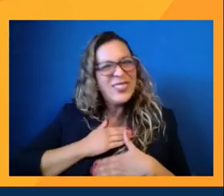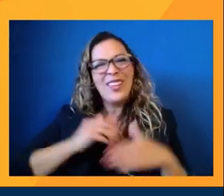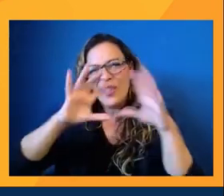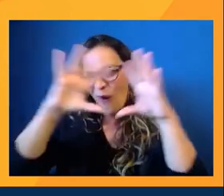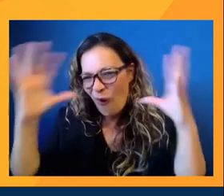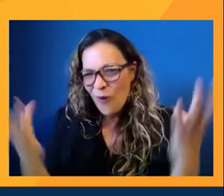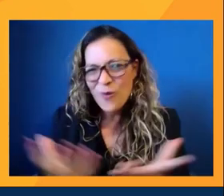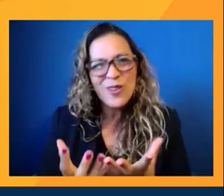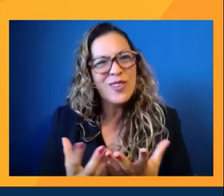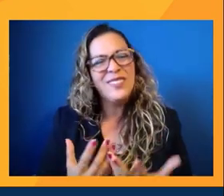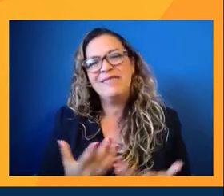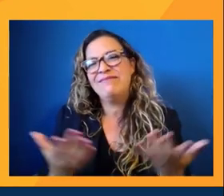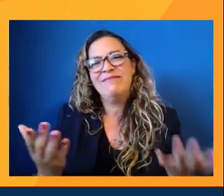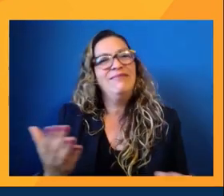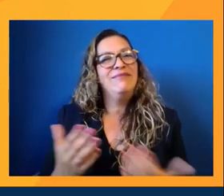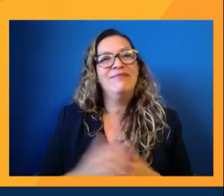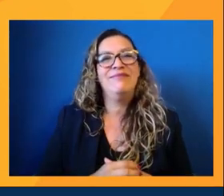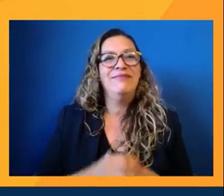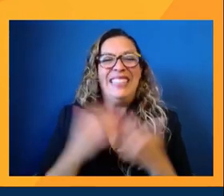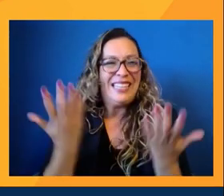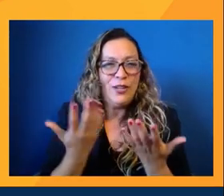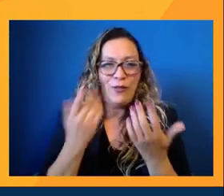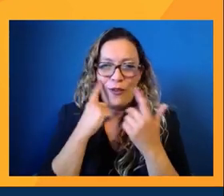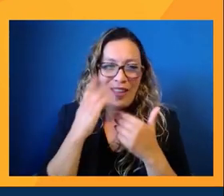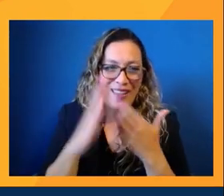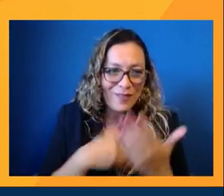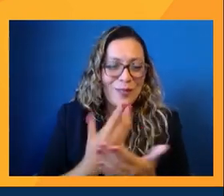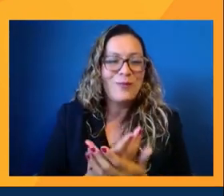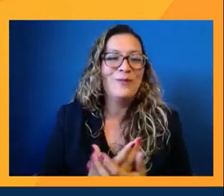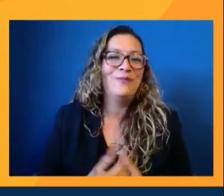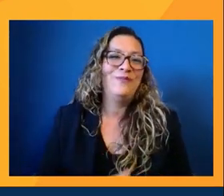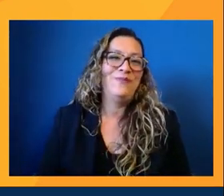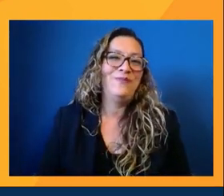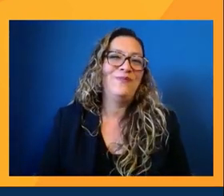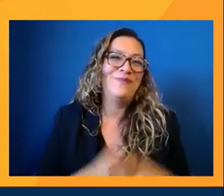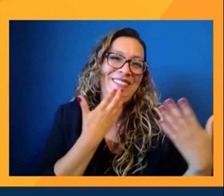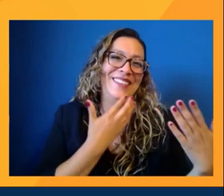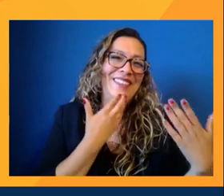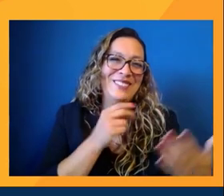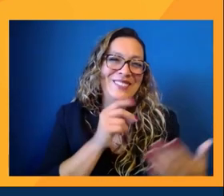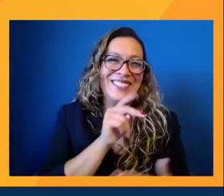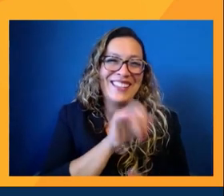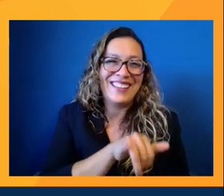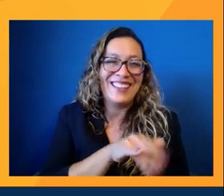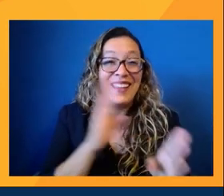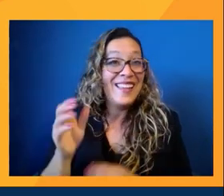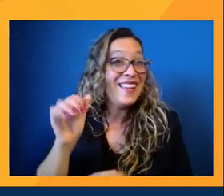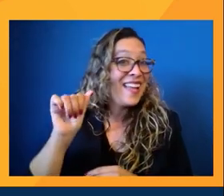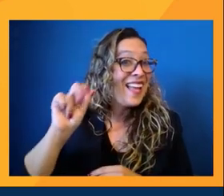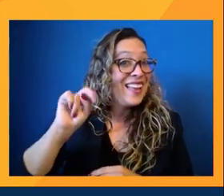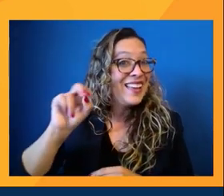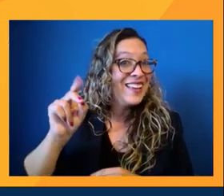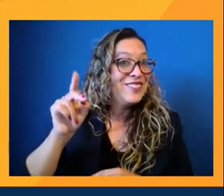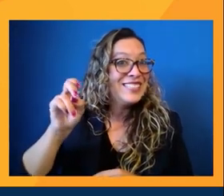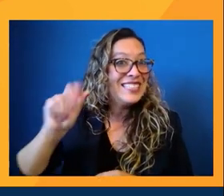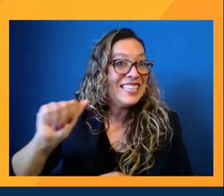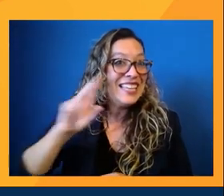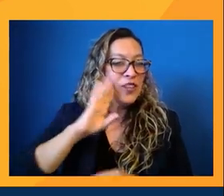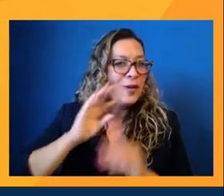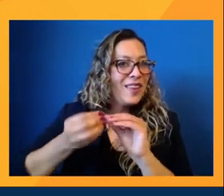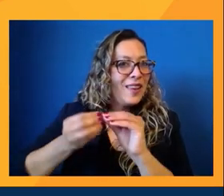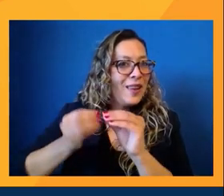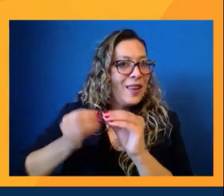It's like, we are part of it. So yeah, absolutely. love that. Anna, Christina, you, you're the numbers person.